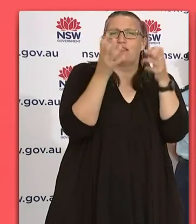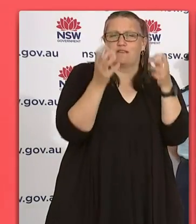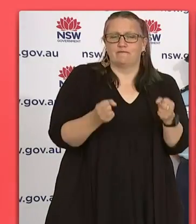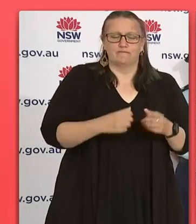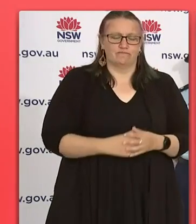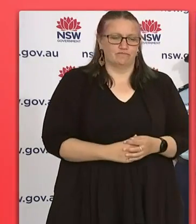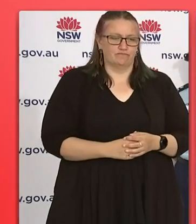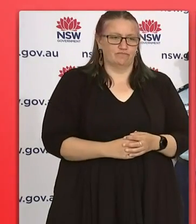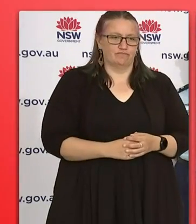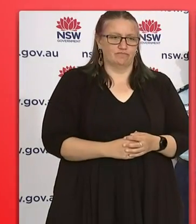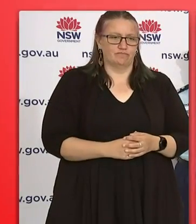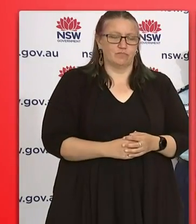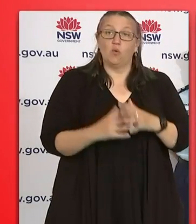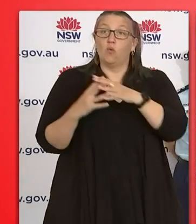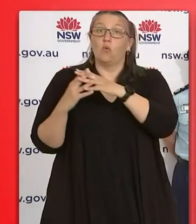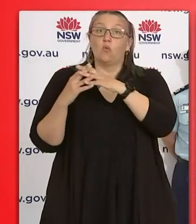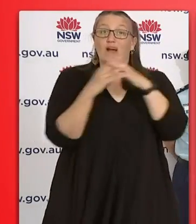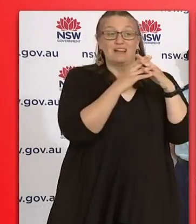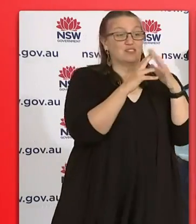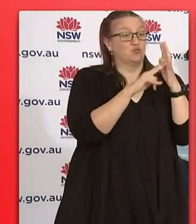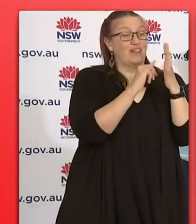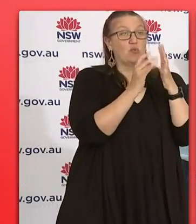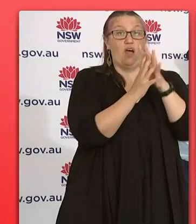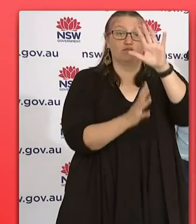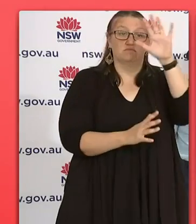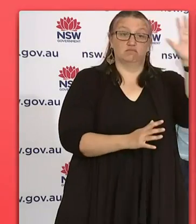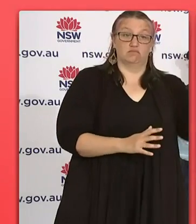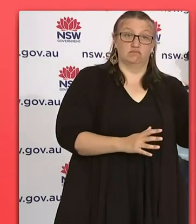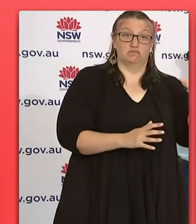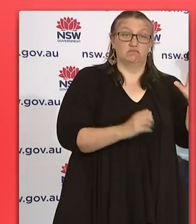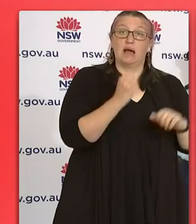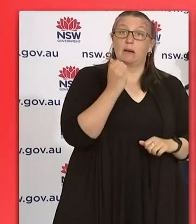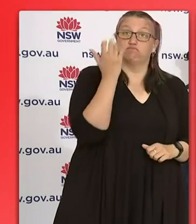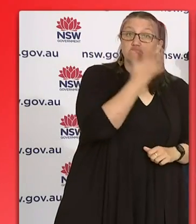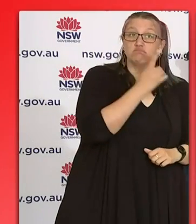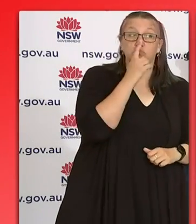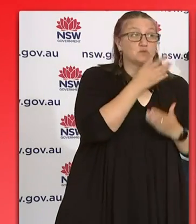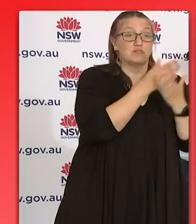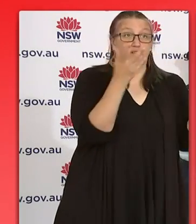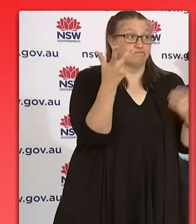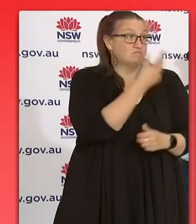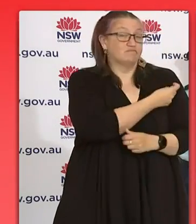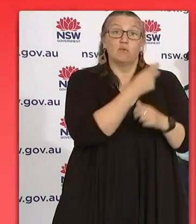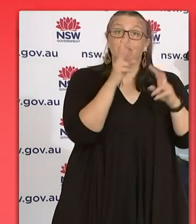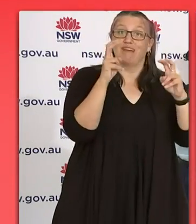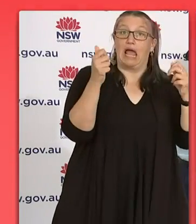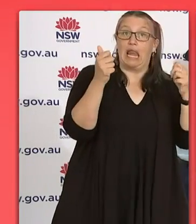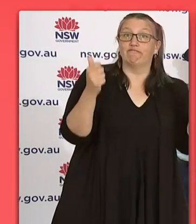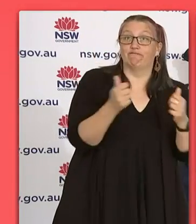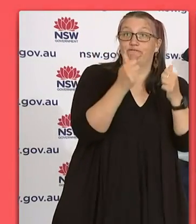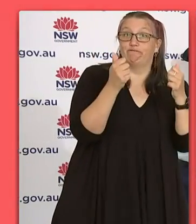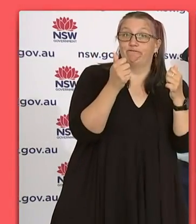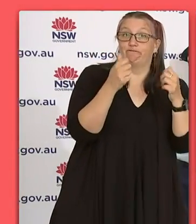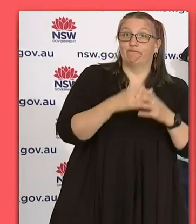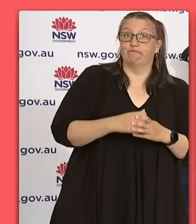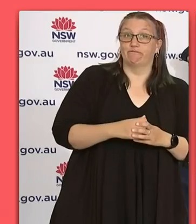area, is that good enough this far into the pandemic? When you say good enough, that's a loaded question in the sense of, are we seeking to blame somebody?